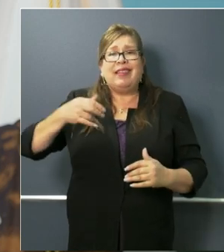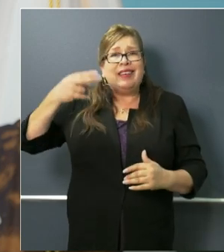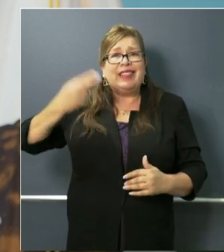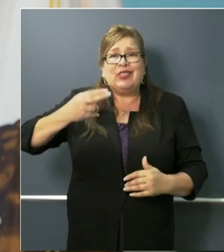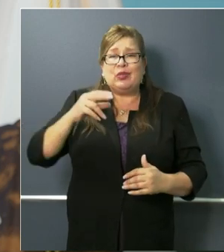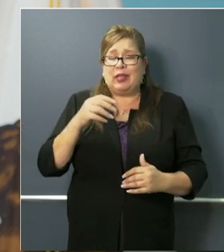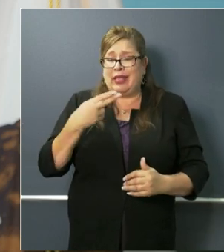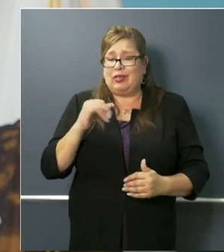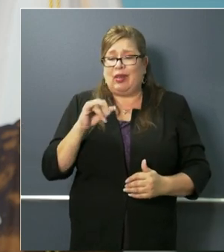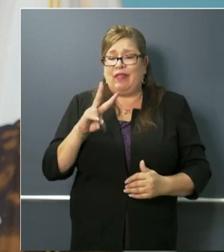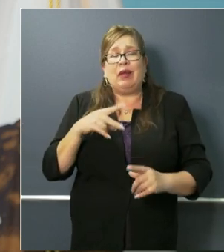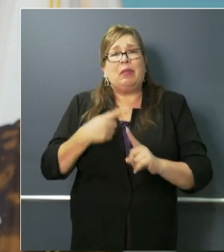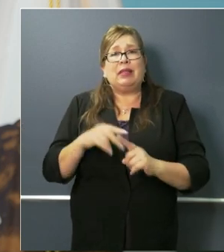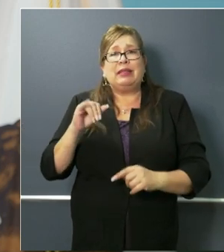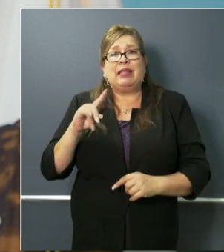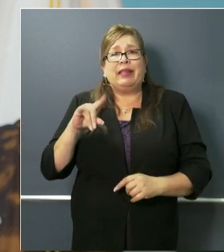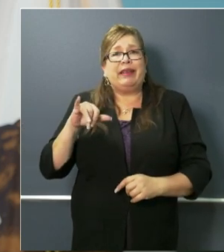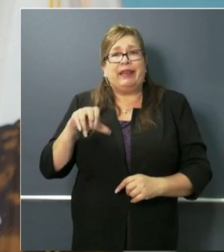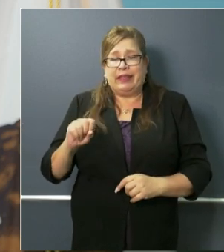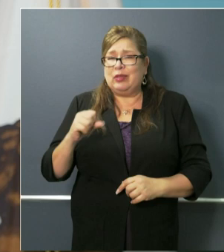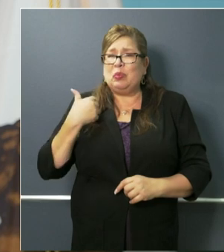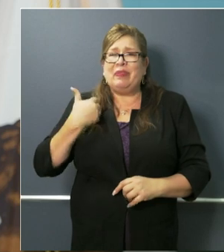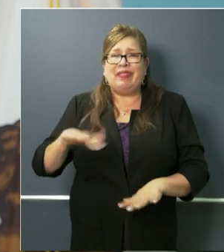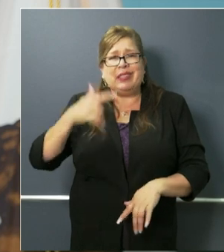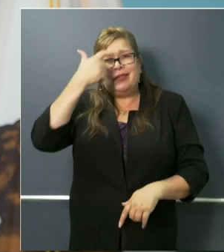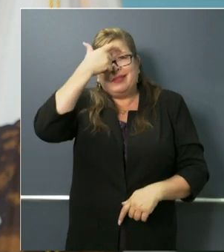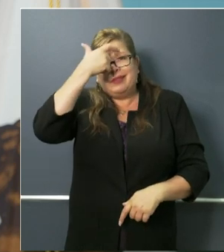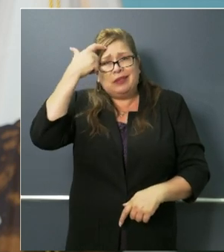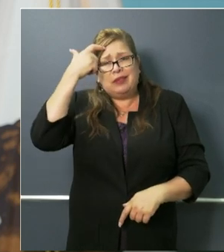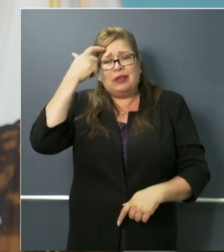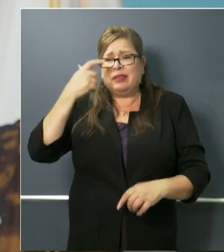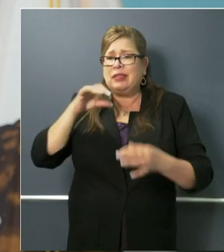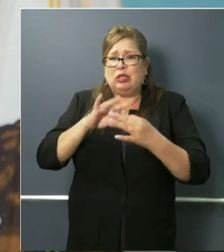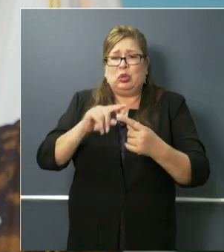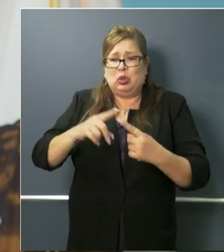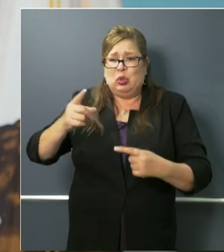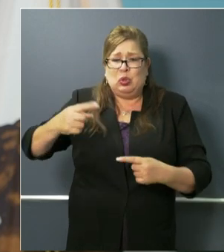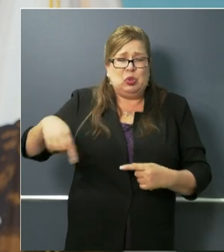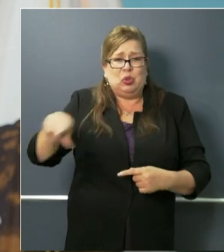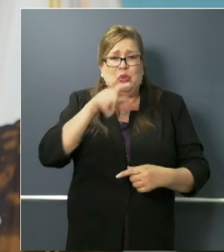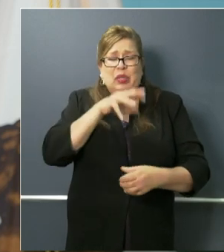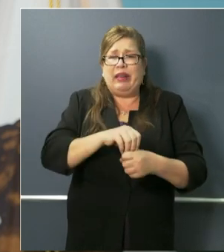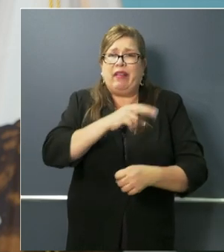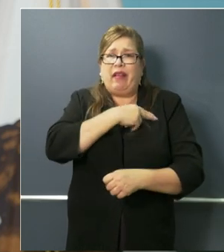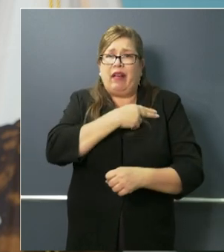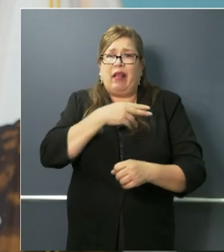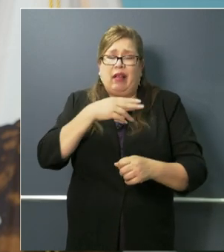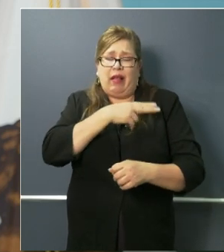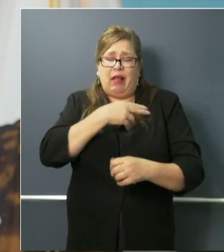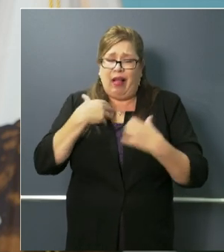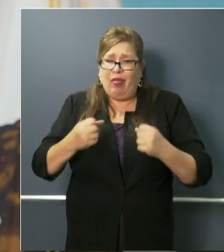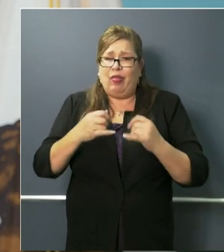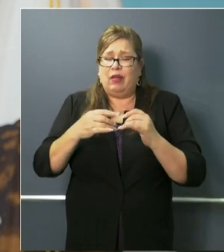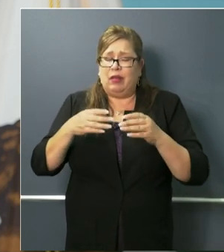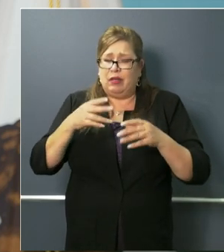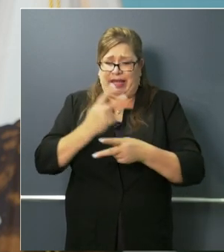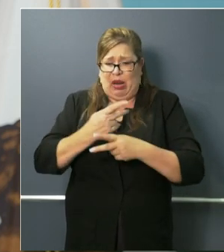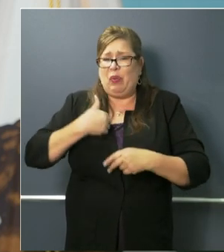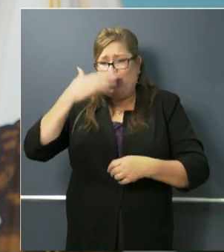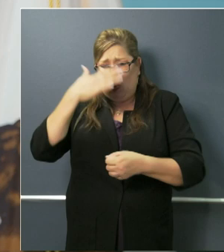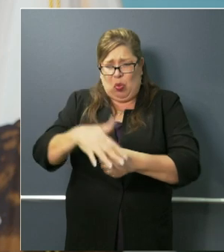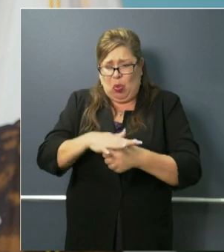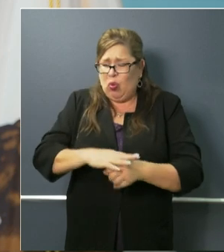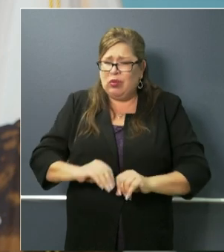and aids epidemic uh searing a consciousness of our healthcare delivery focus again a bottom-up focus uh